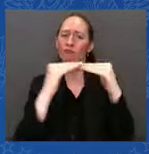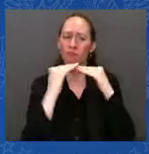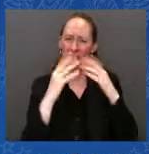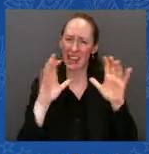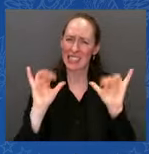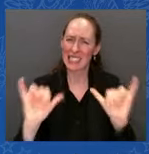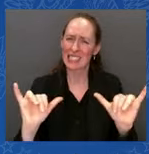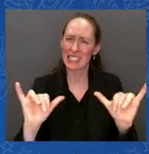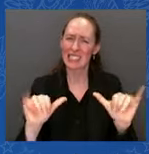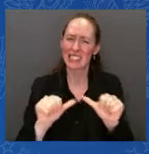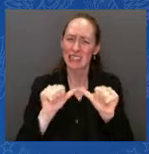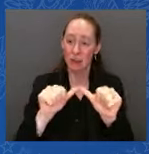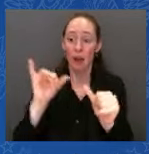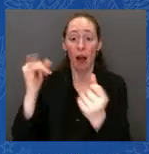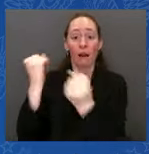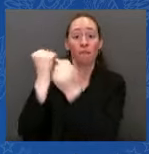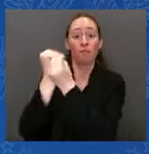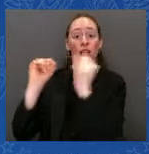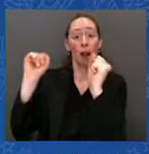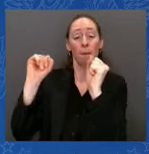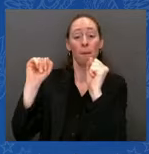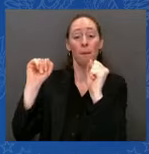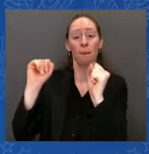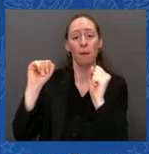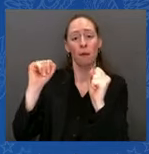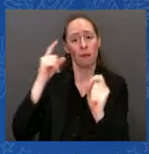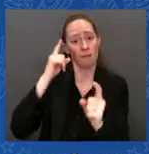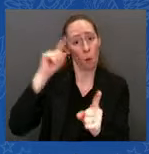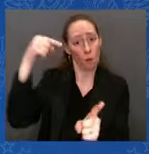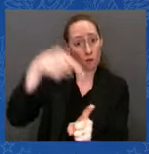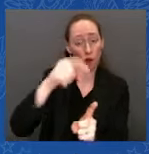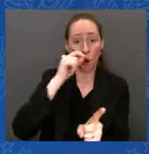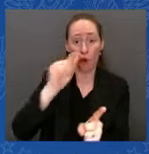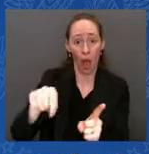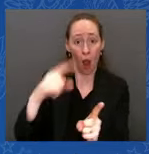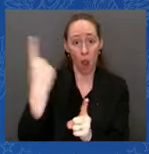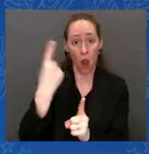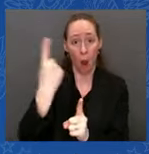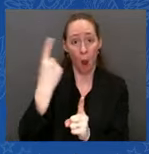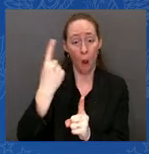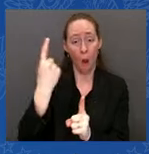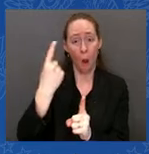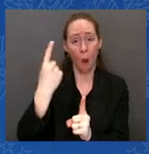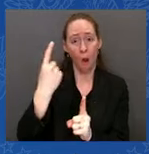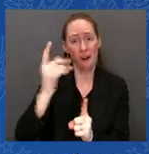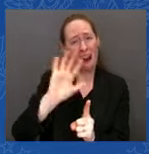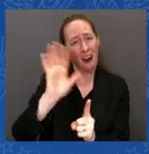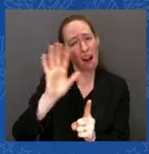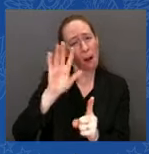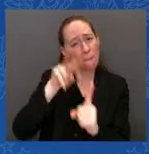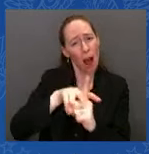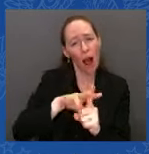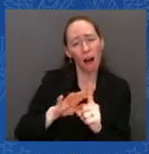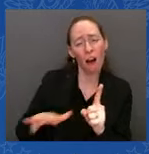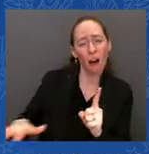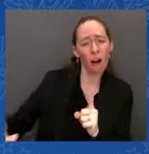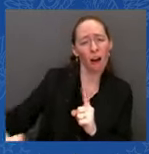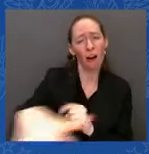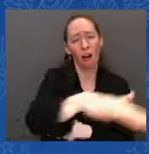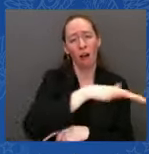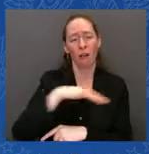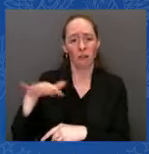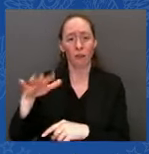kind of world we want to live in, the world we want to leave to our children. So may God protect the brave Ukrainian defenders of their country